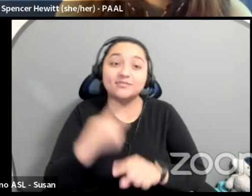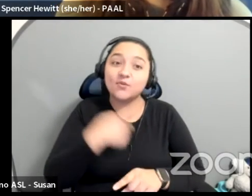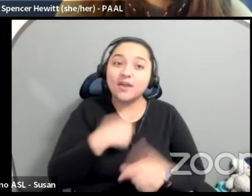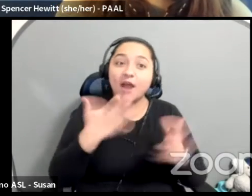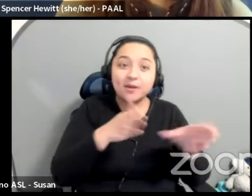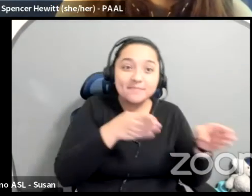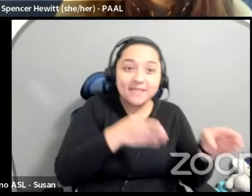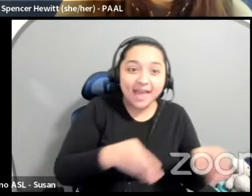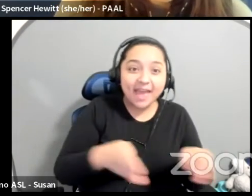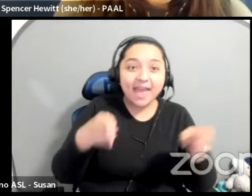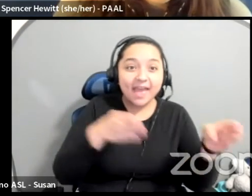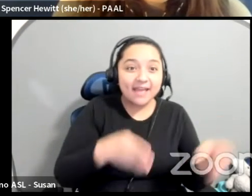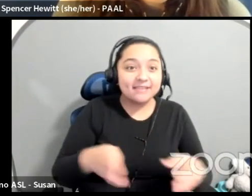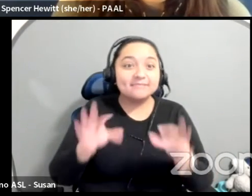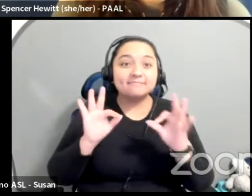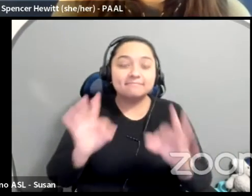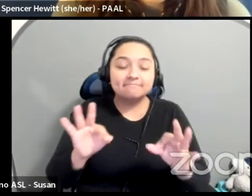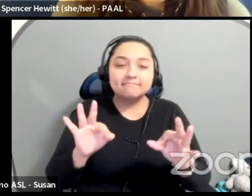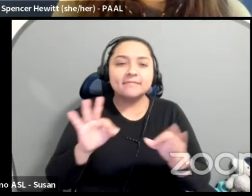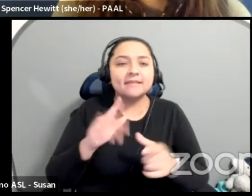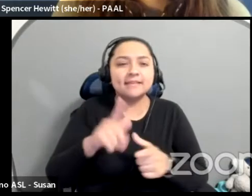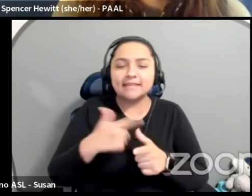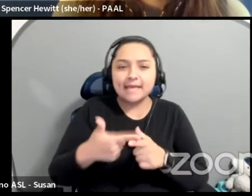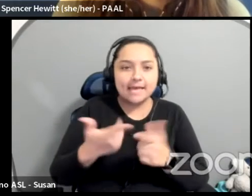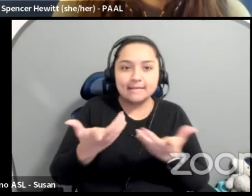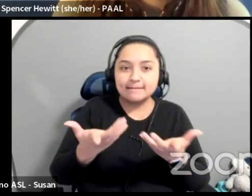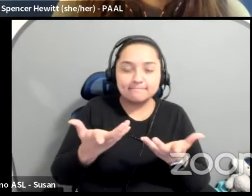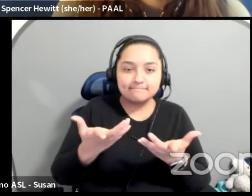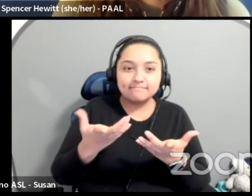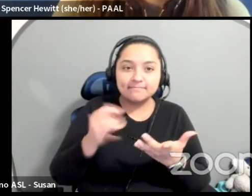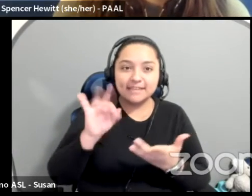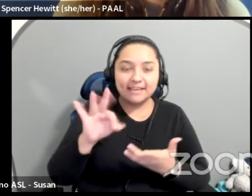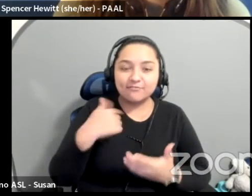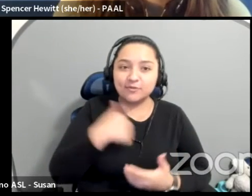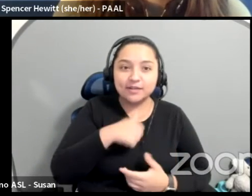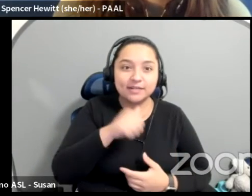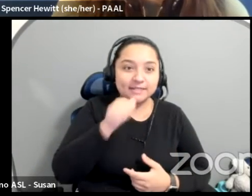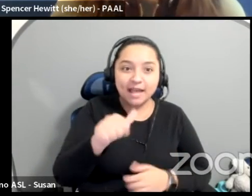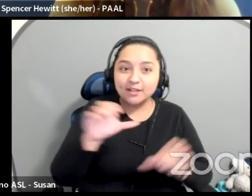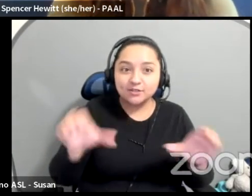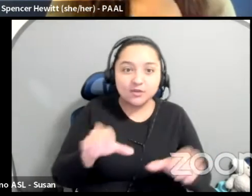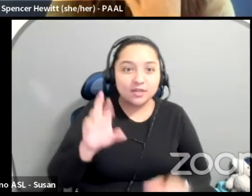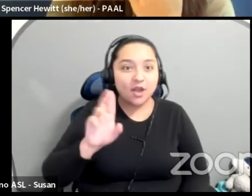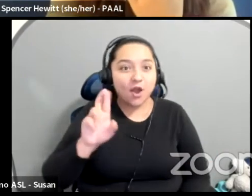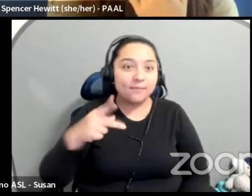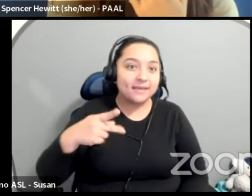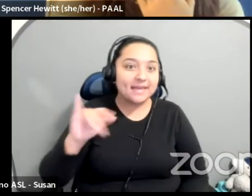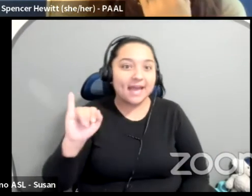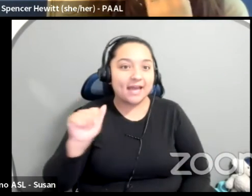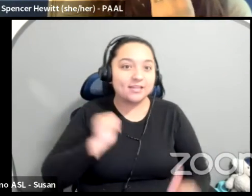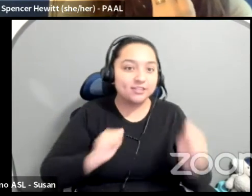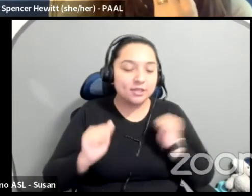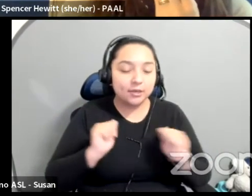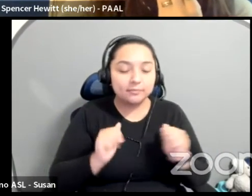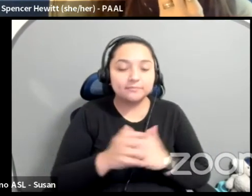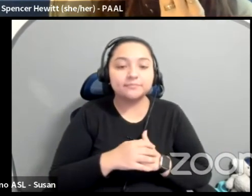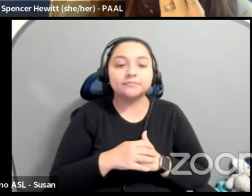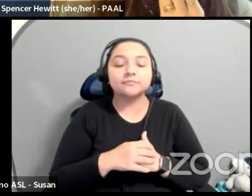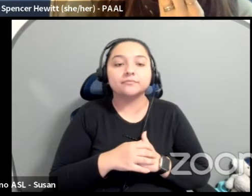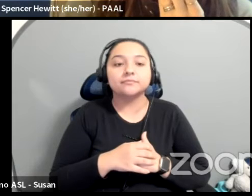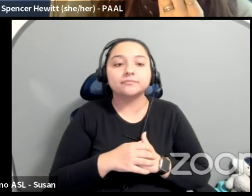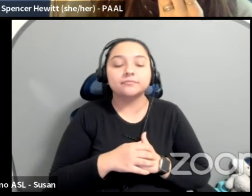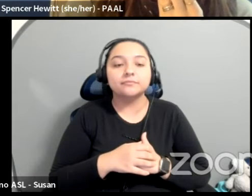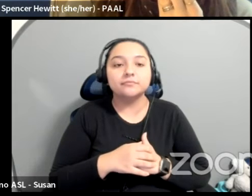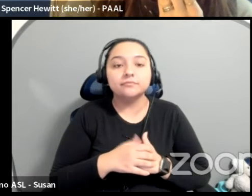when we're not doing the show that is like the RPI show, right? Like the fancy kind of brilliant pilot. Um, and so